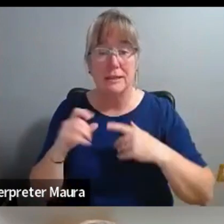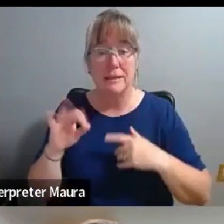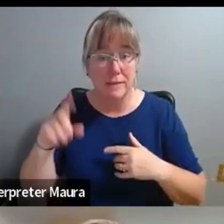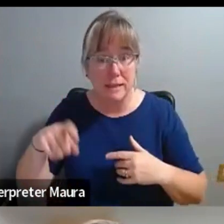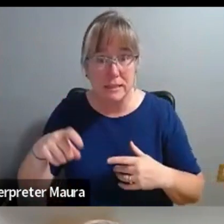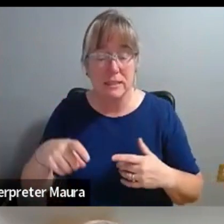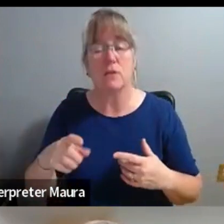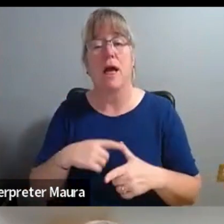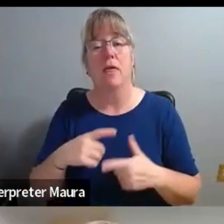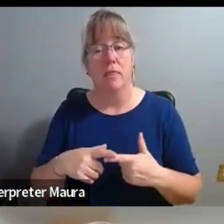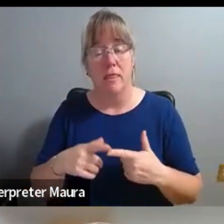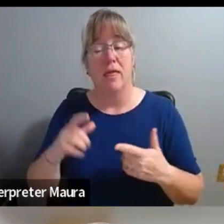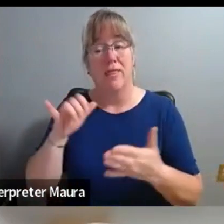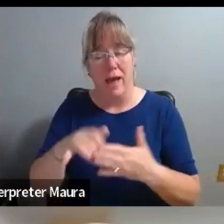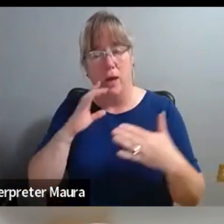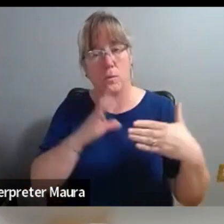move forward.